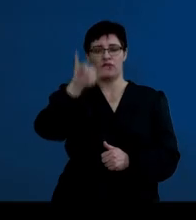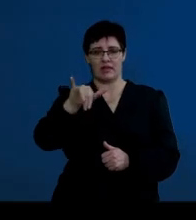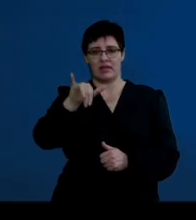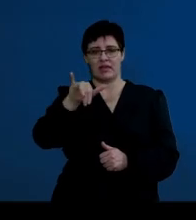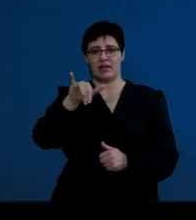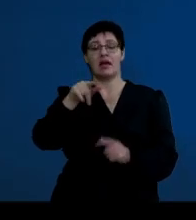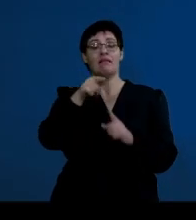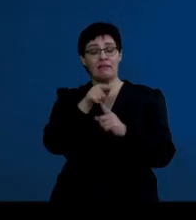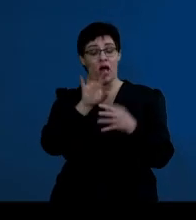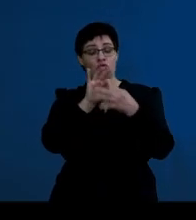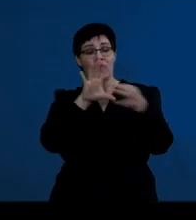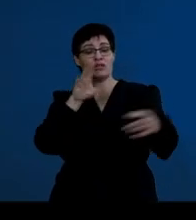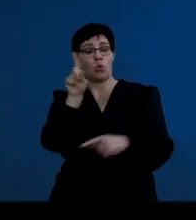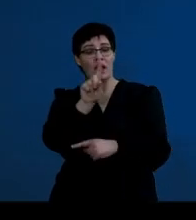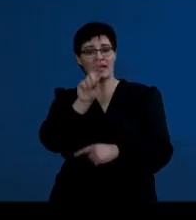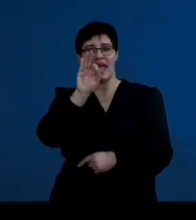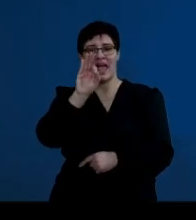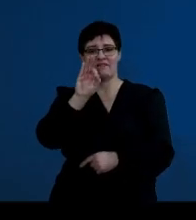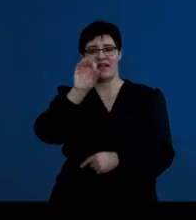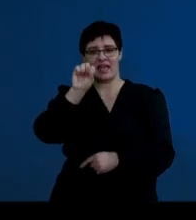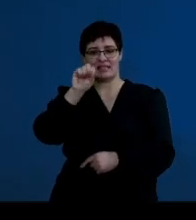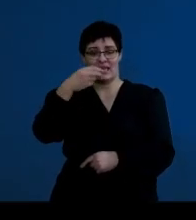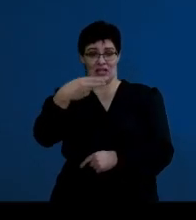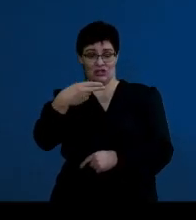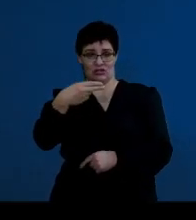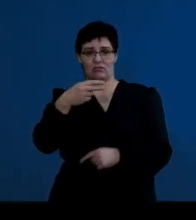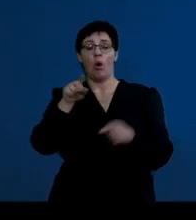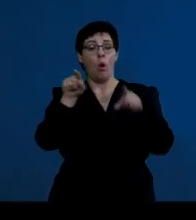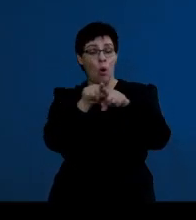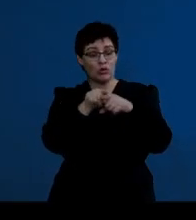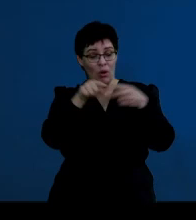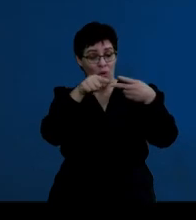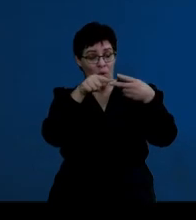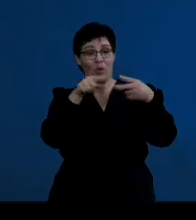We also know that the pituitary gland releases LH as well.